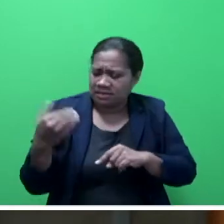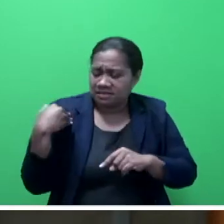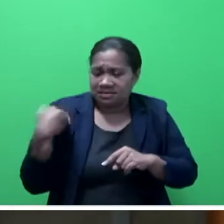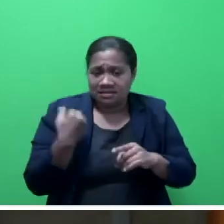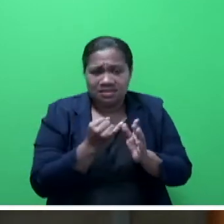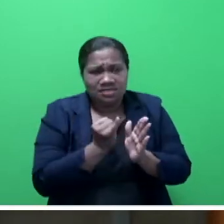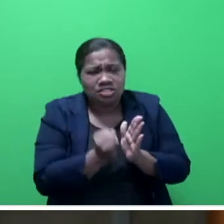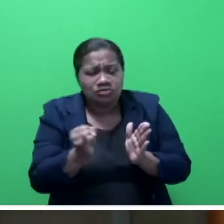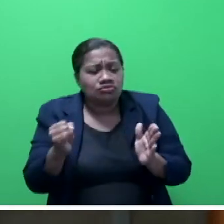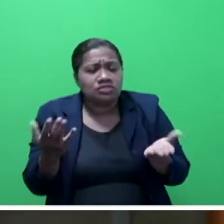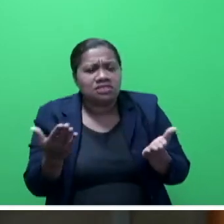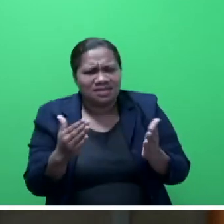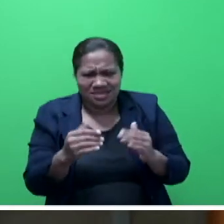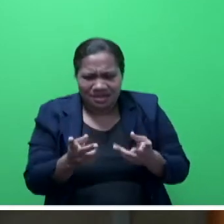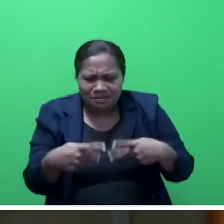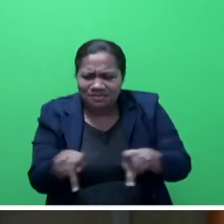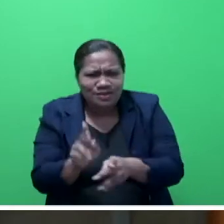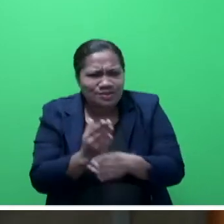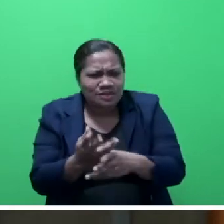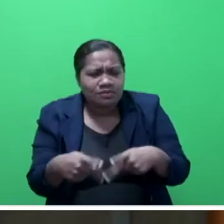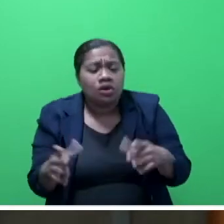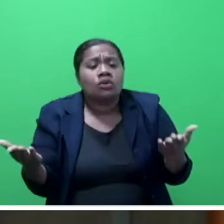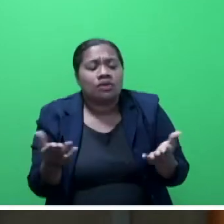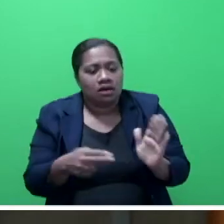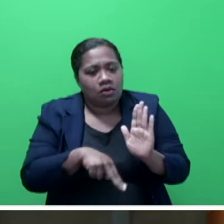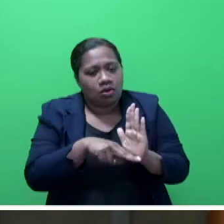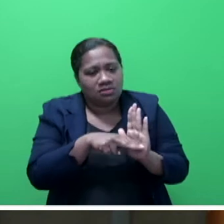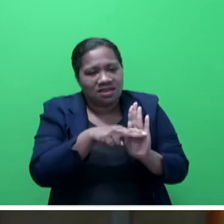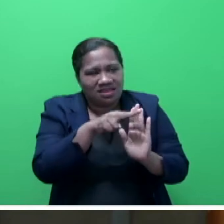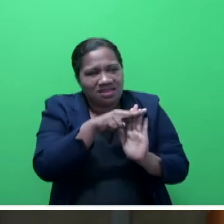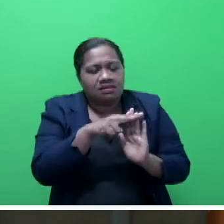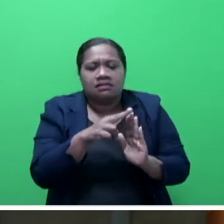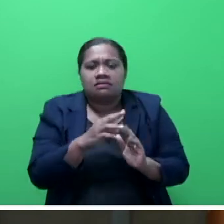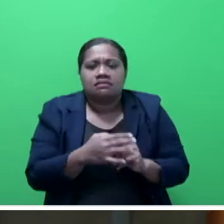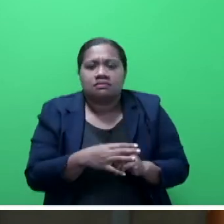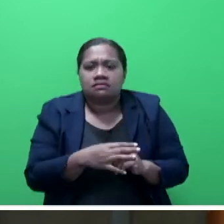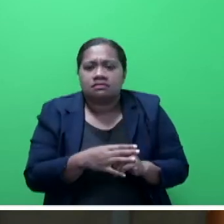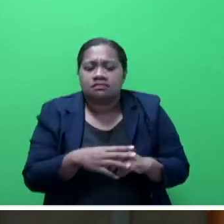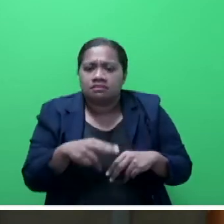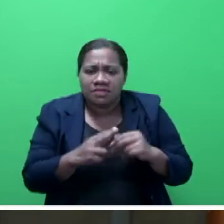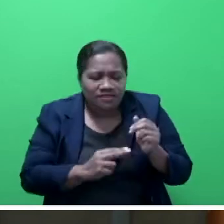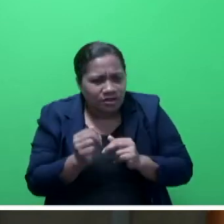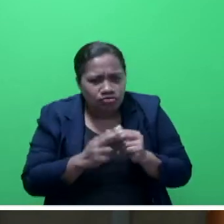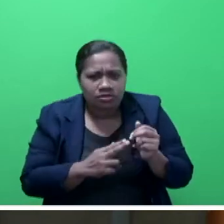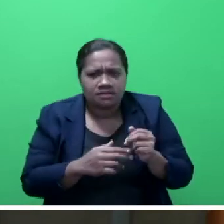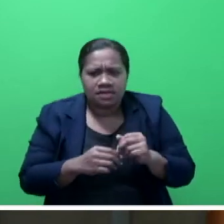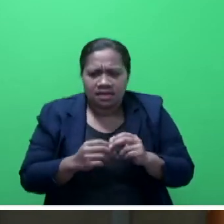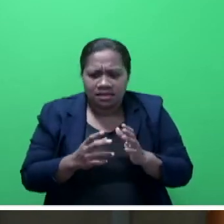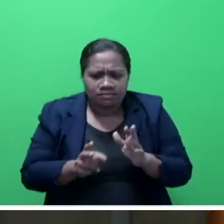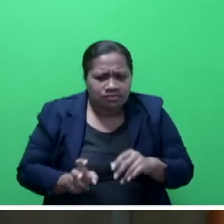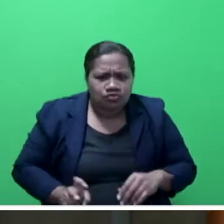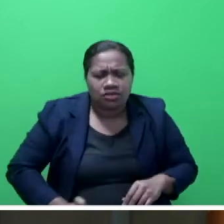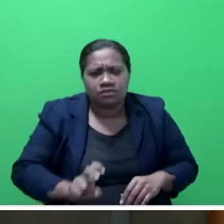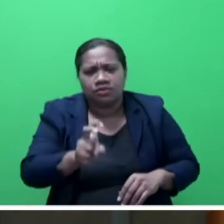wholesale and retail, accommodation, food and tourism, manufacturing, construction, transport and storage